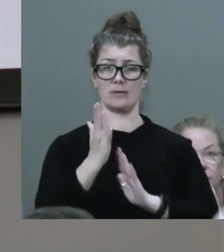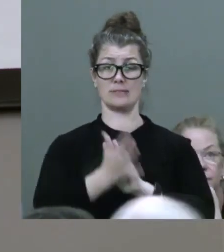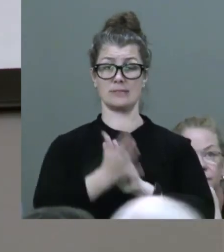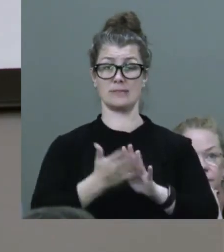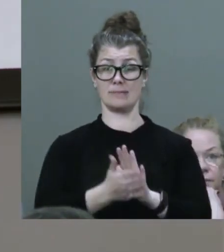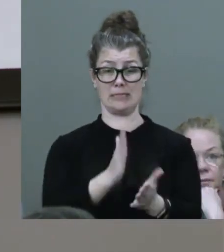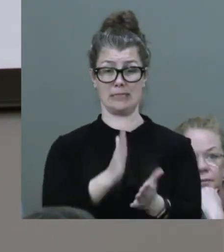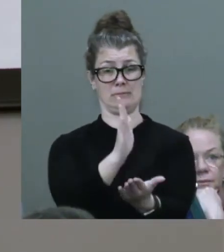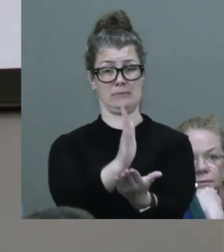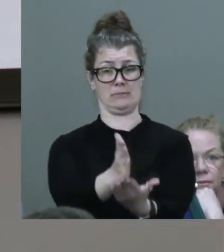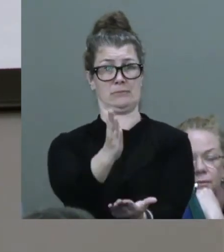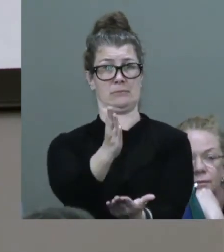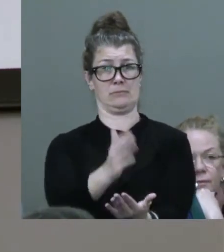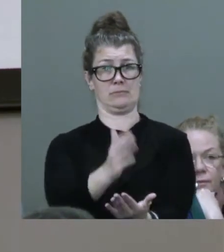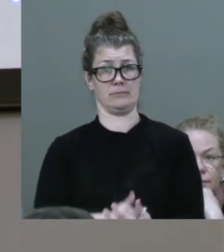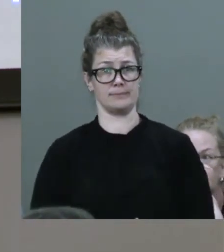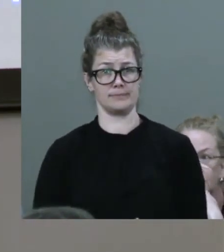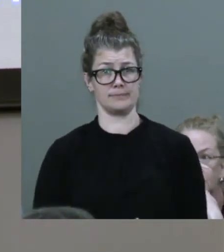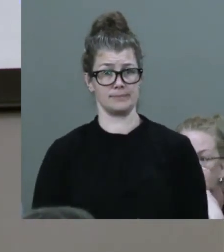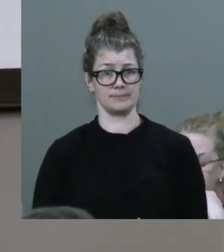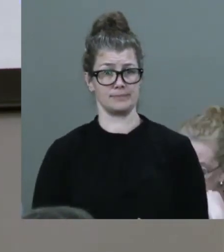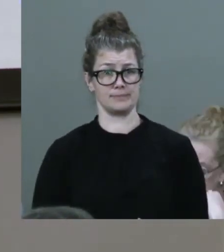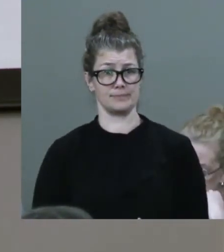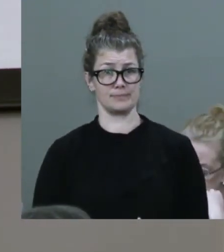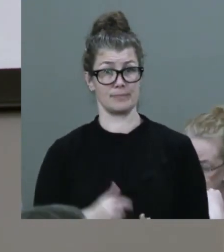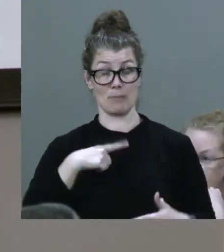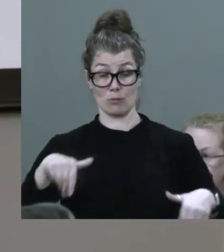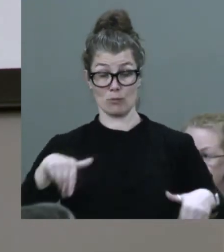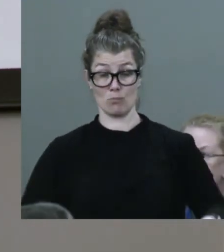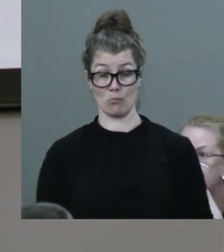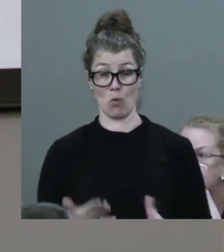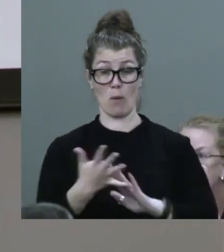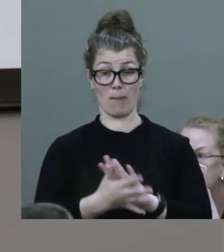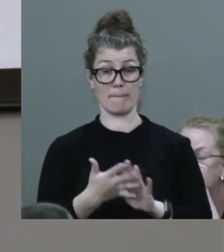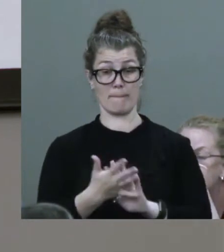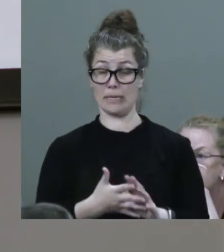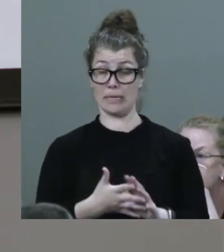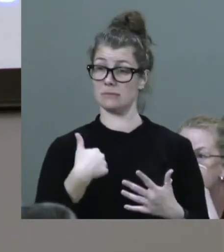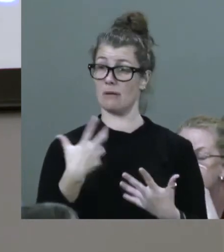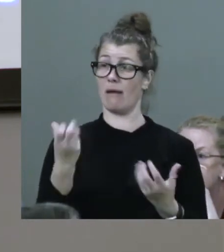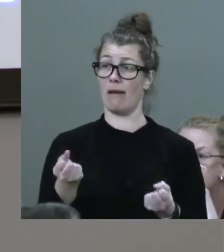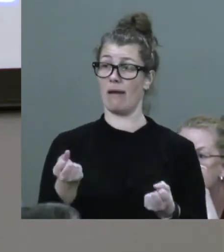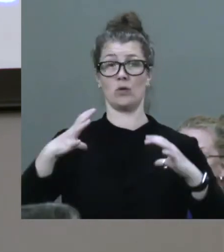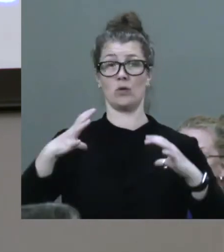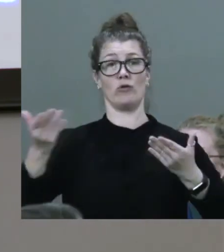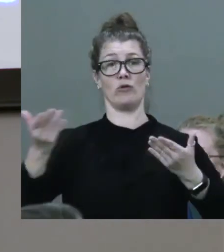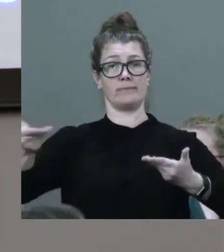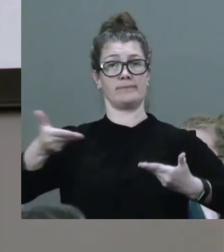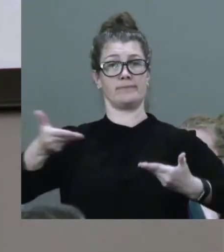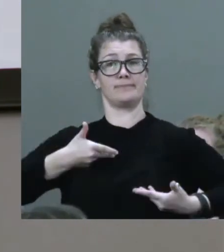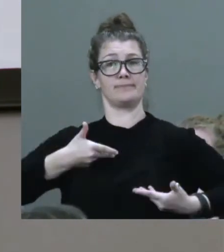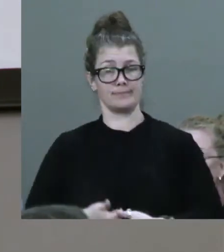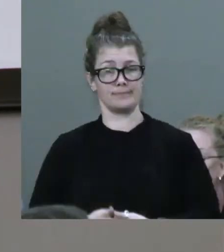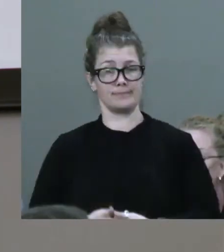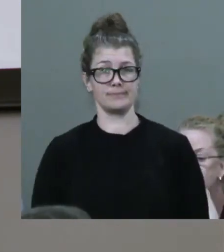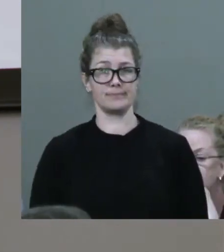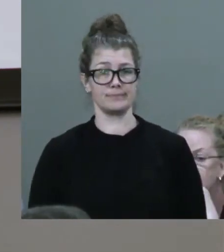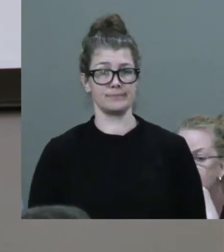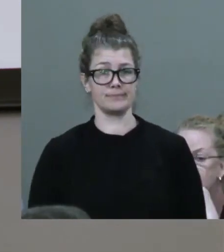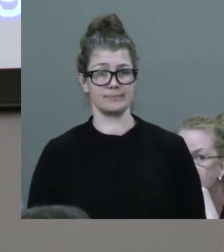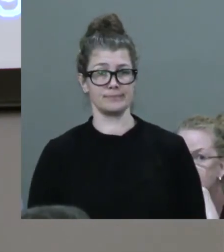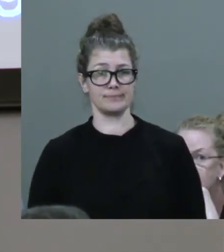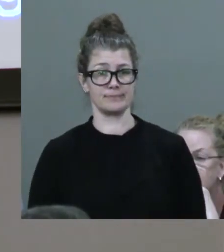are the birthright of their existence. It is to this great